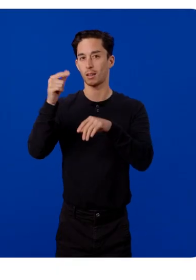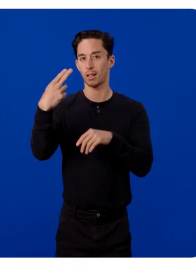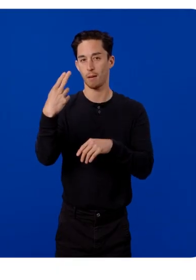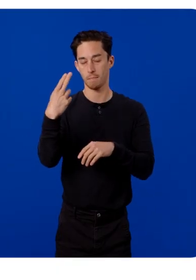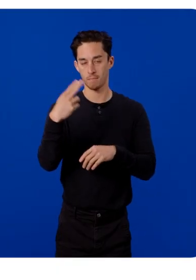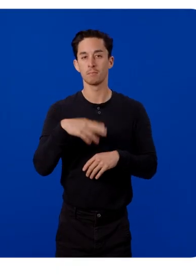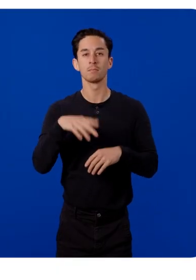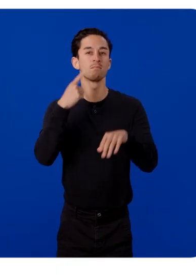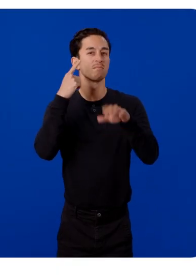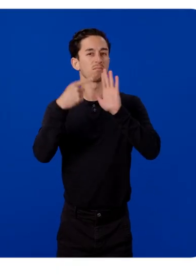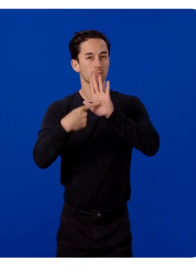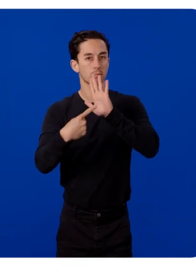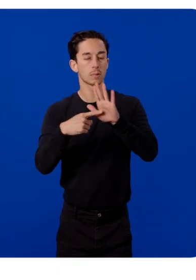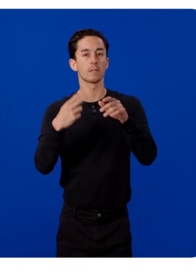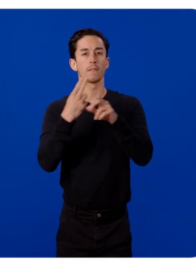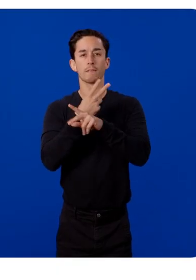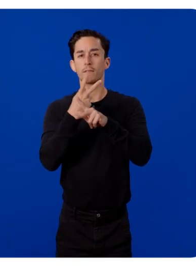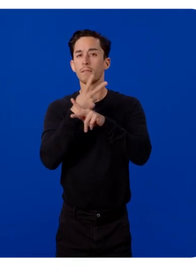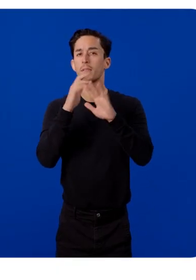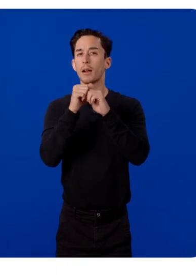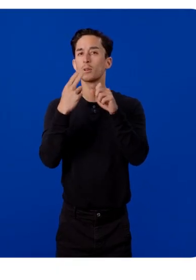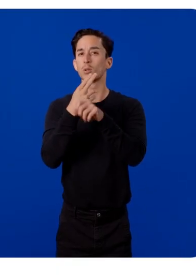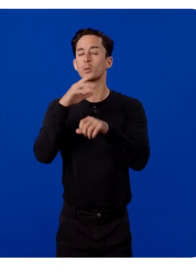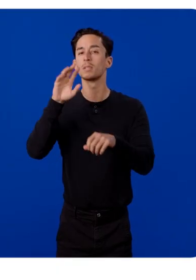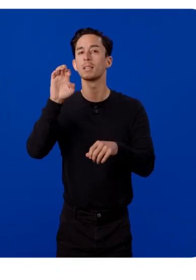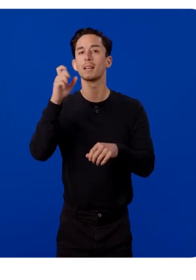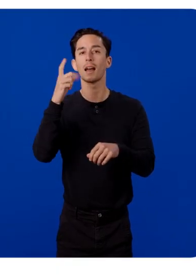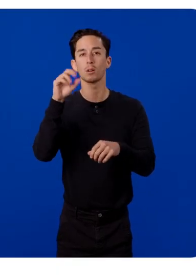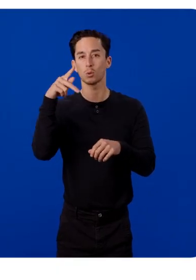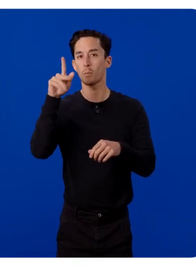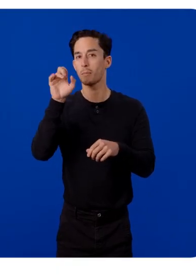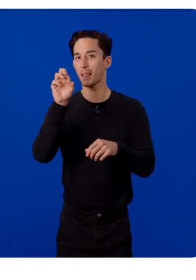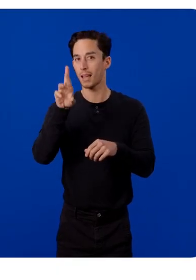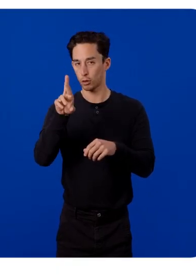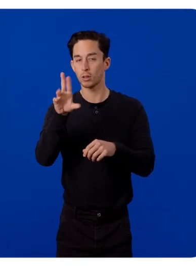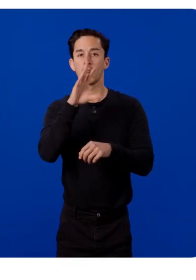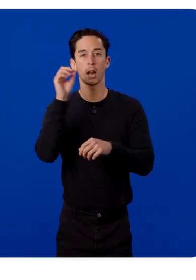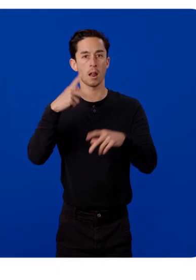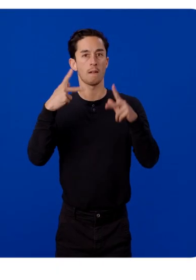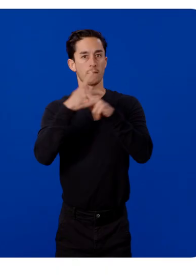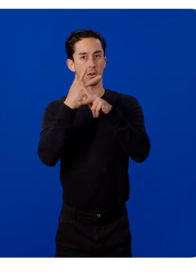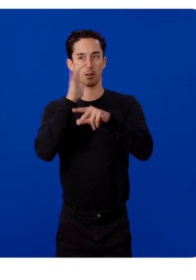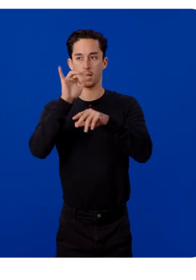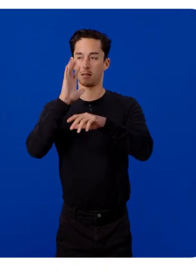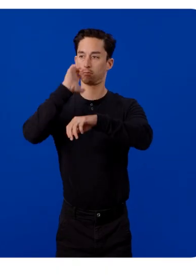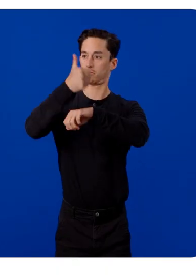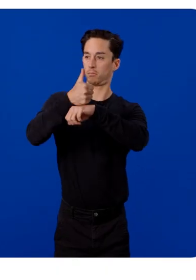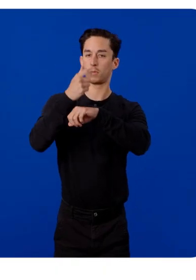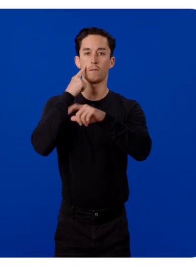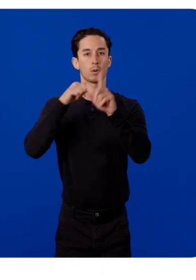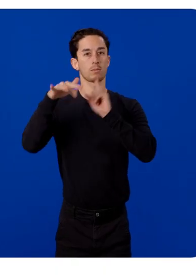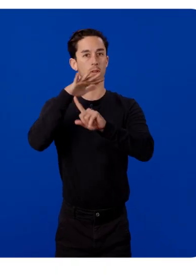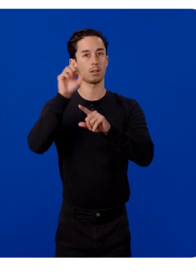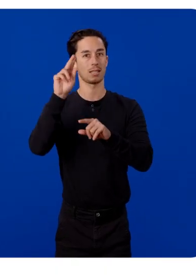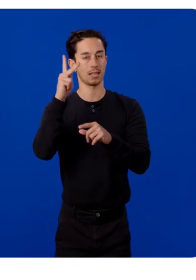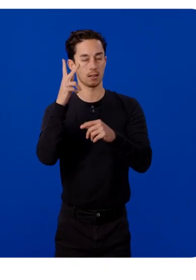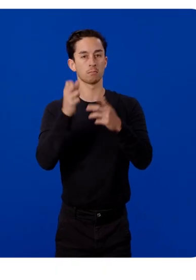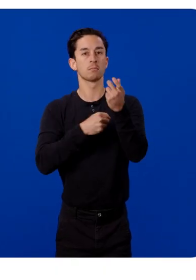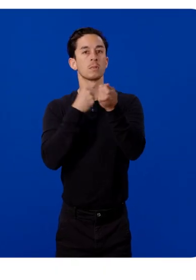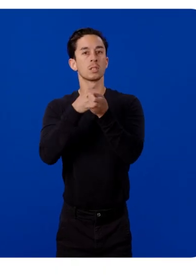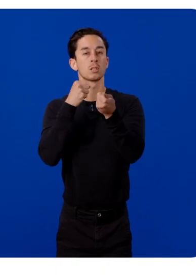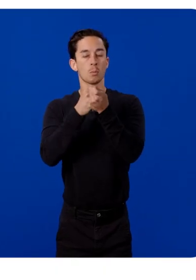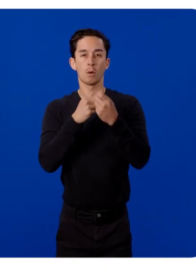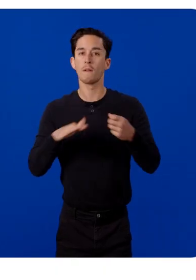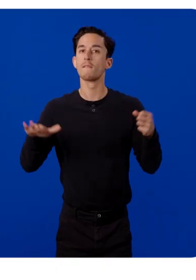In this sample, you'll find out how to utilize ExoPlayer and the in-depth panel configuration options of Spatial SDK to support